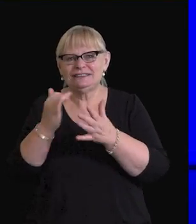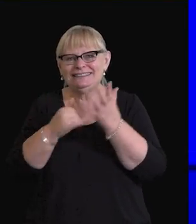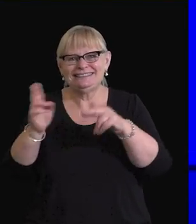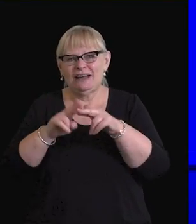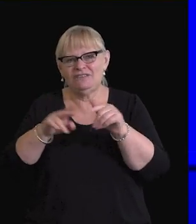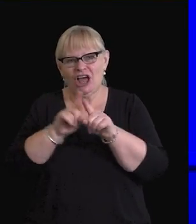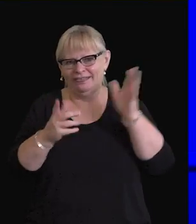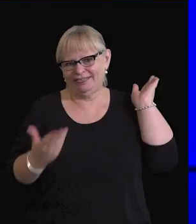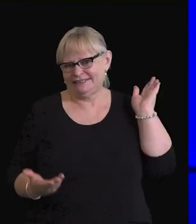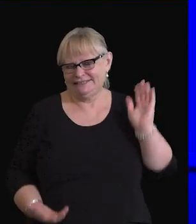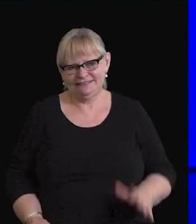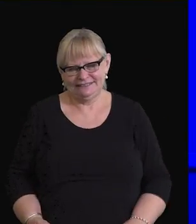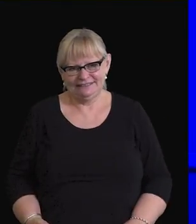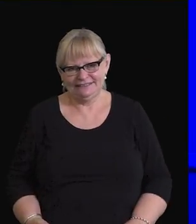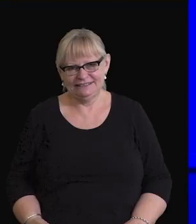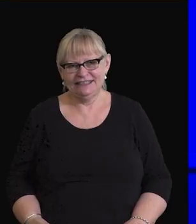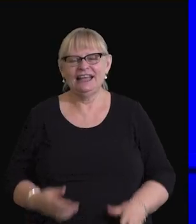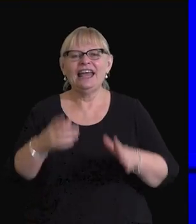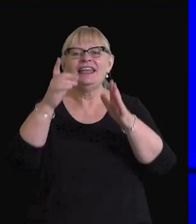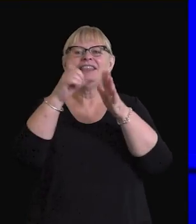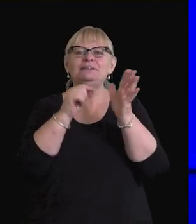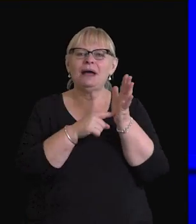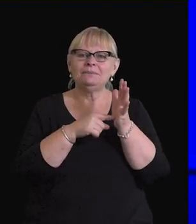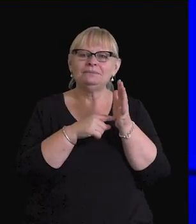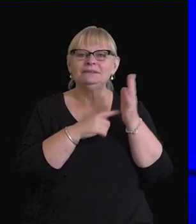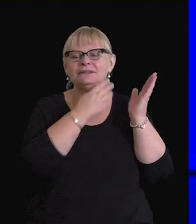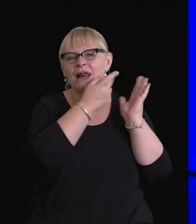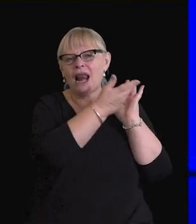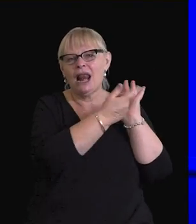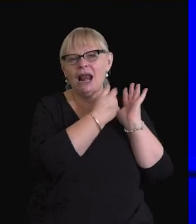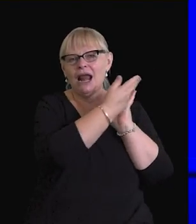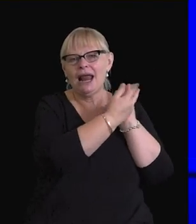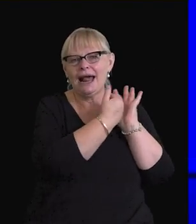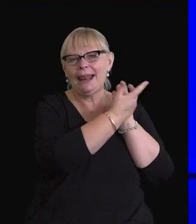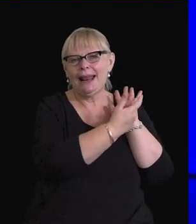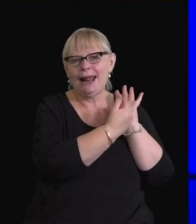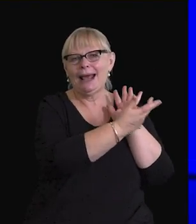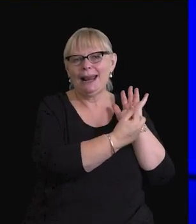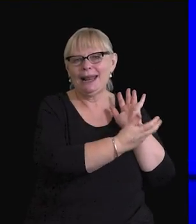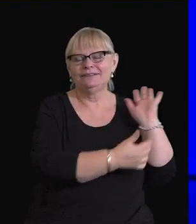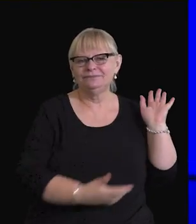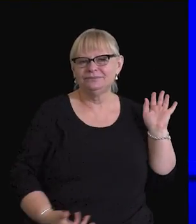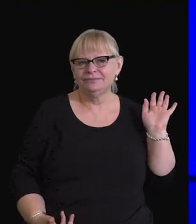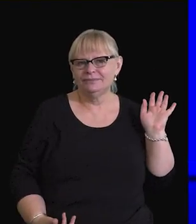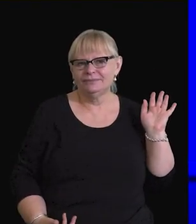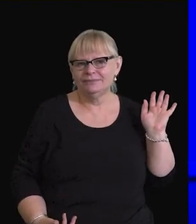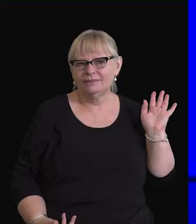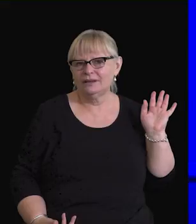like this. The department is committed to the provision of employment services to assist trans to participate in the employment market.